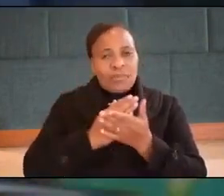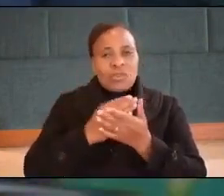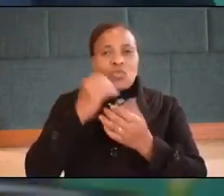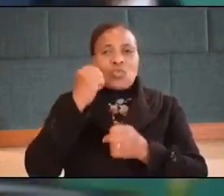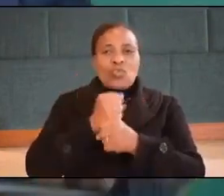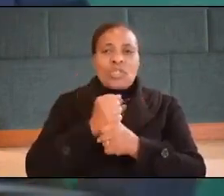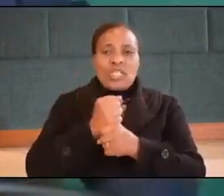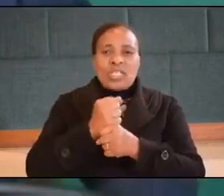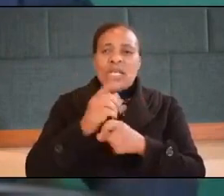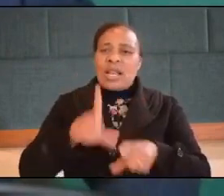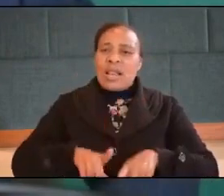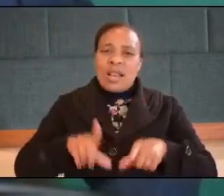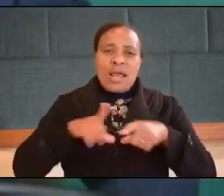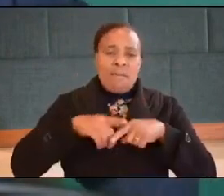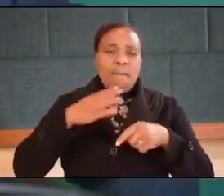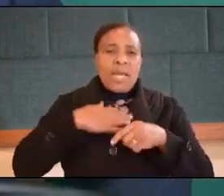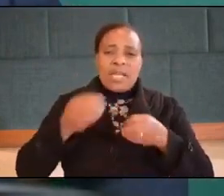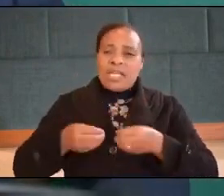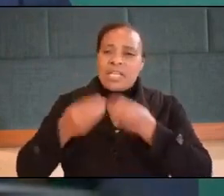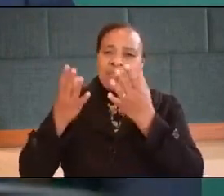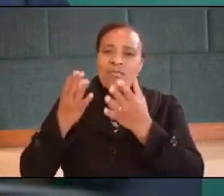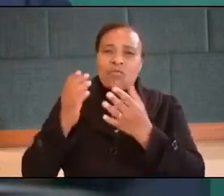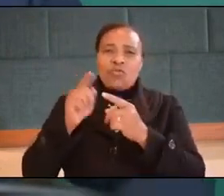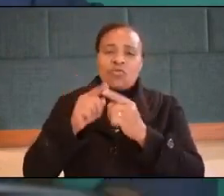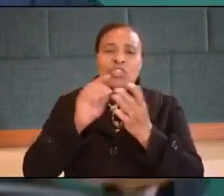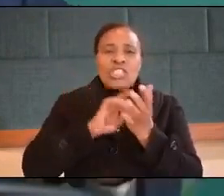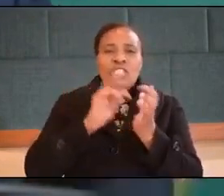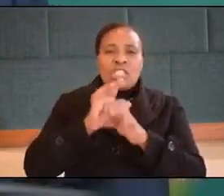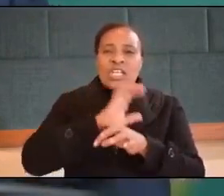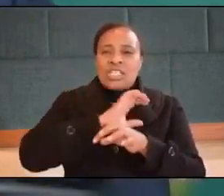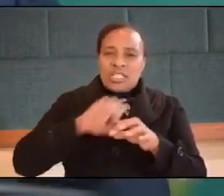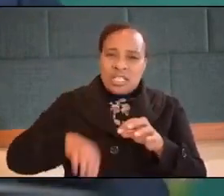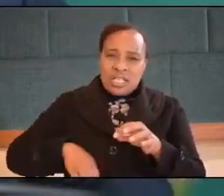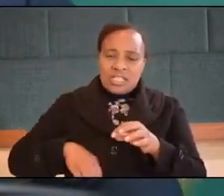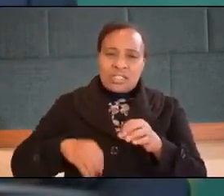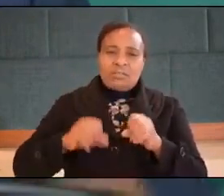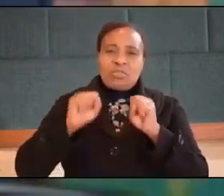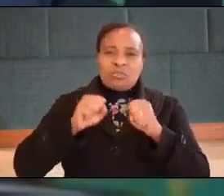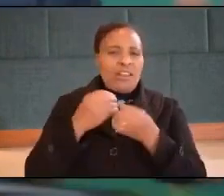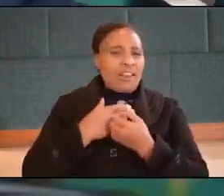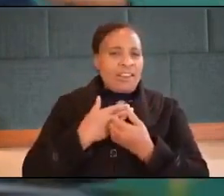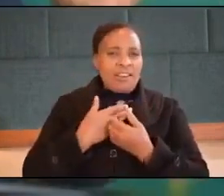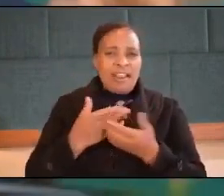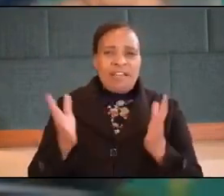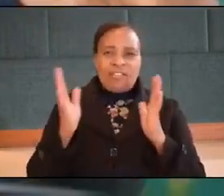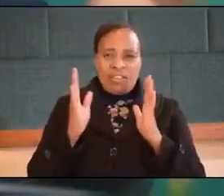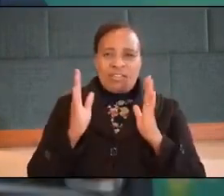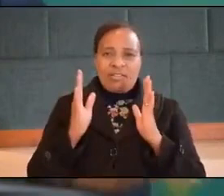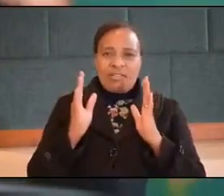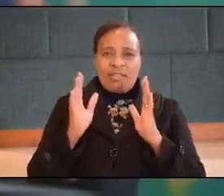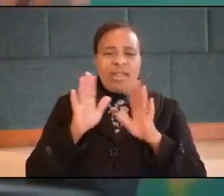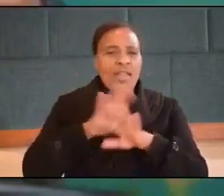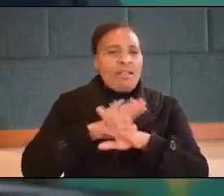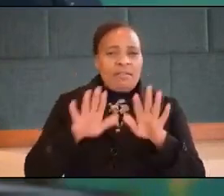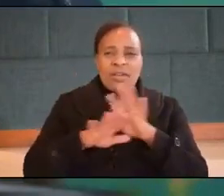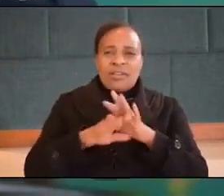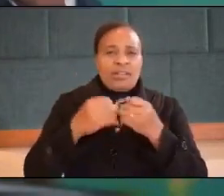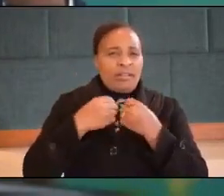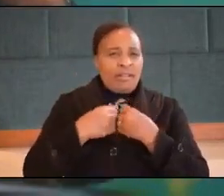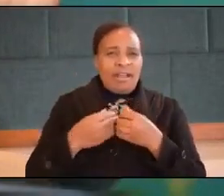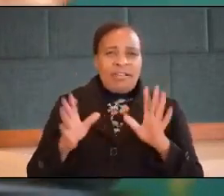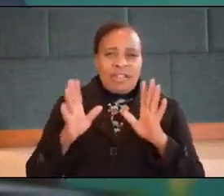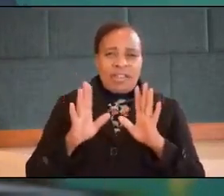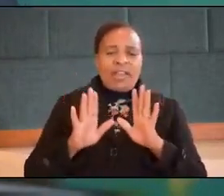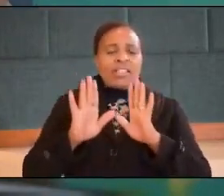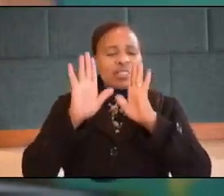i am giving my life to jesus christ and i'm even willing to be baptized and do everything that is required i am